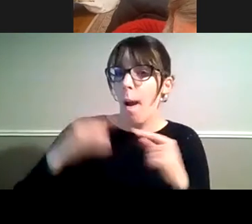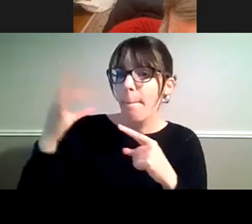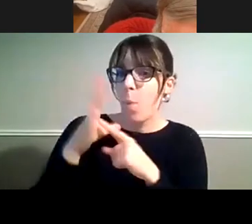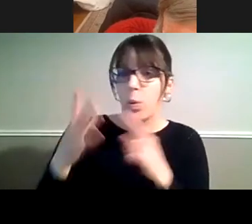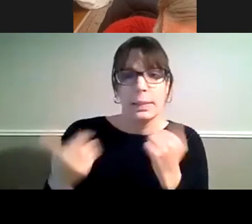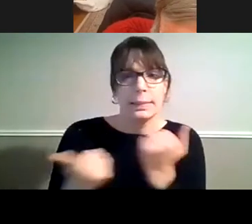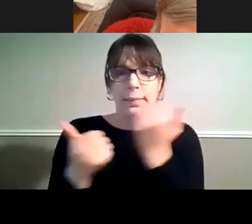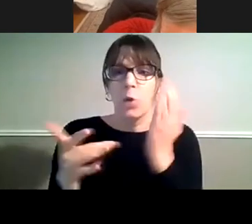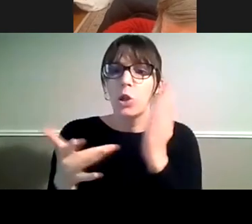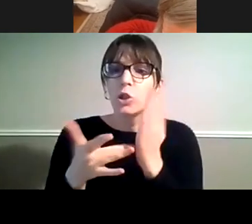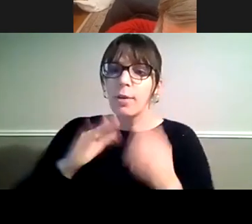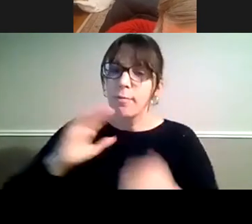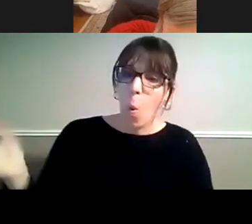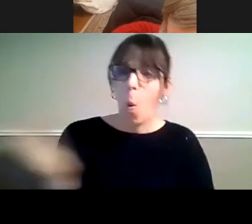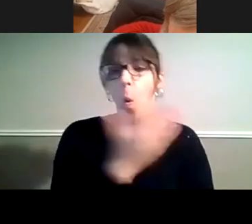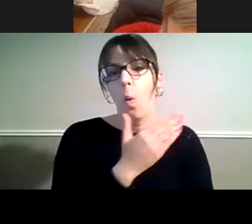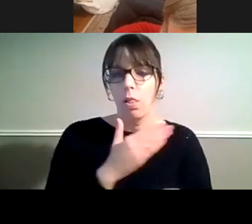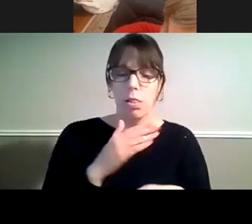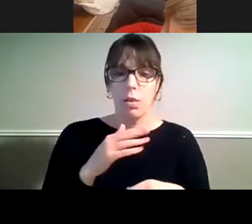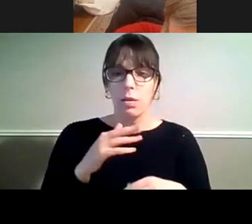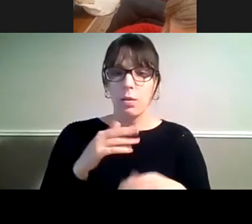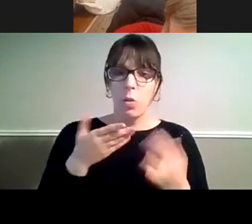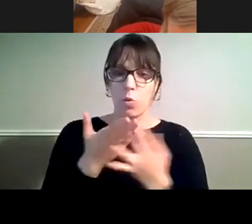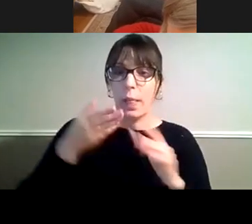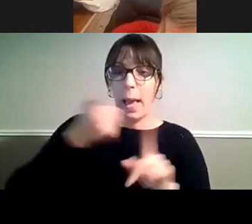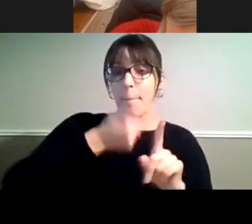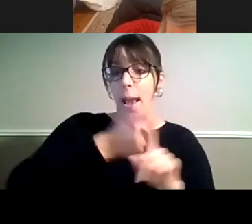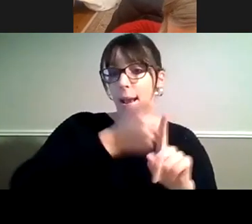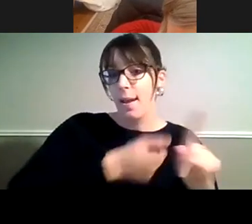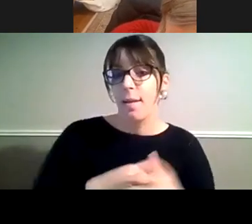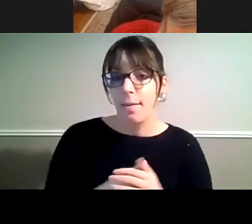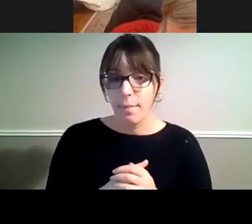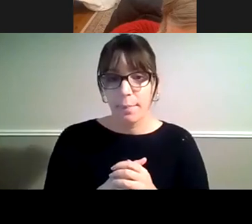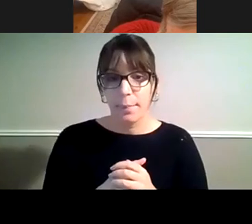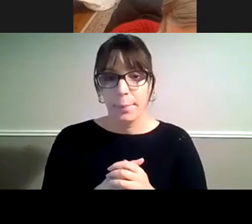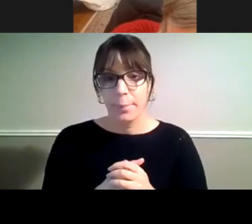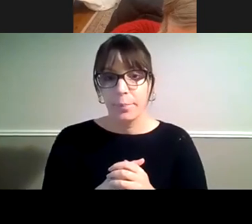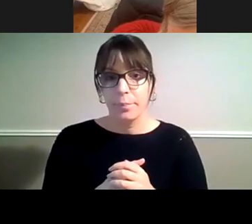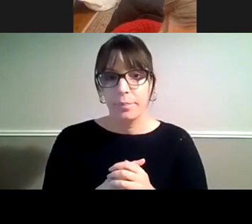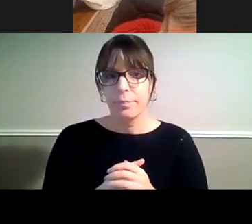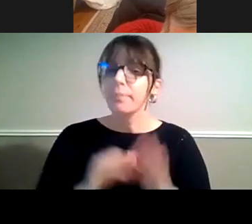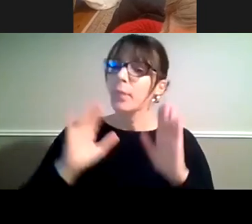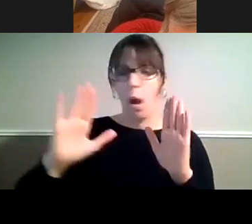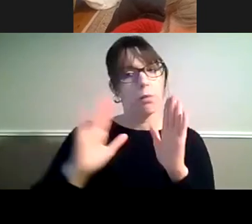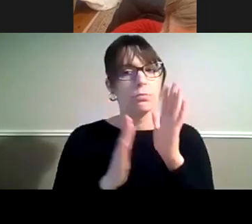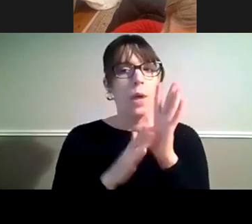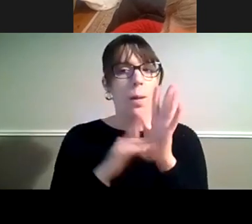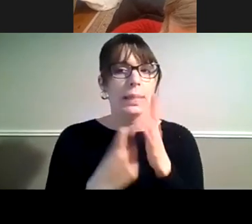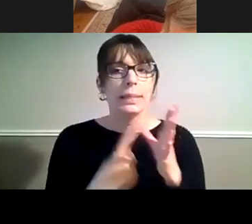technology for all campaign. Thanks so much, Graeme. Look, I think we back this wholeheartedly, Limbs for Life.